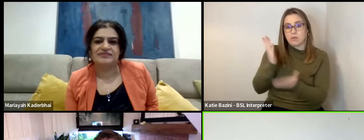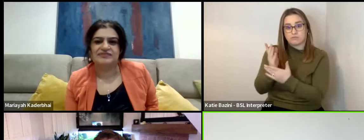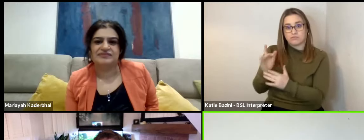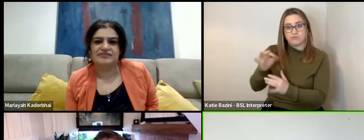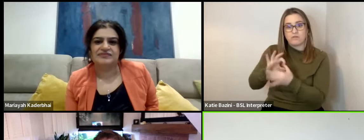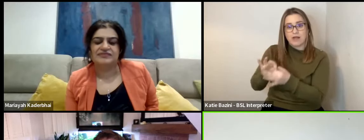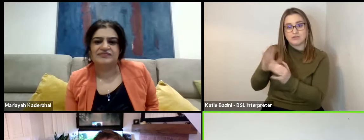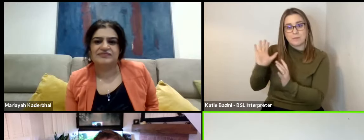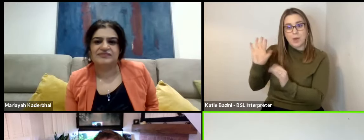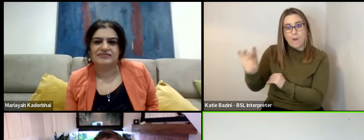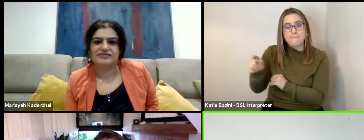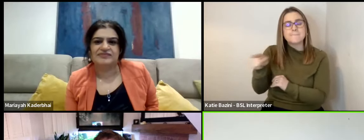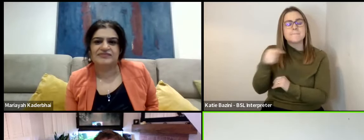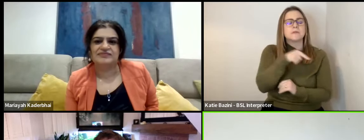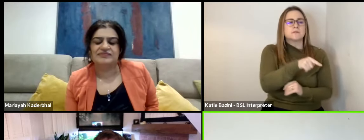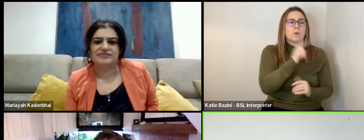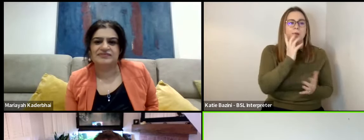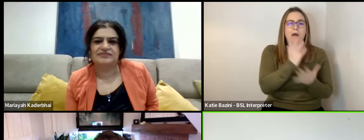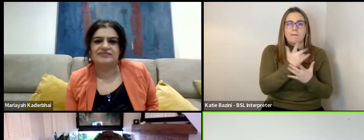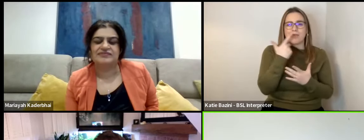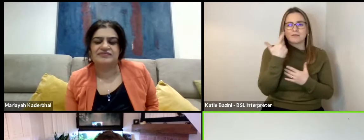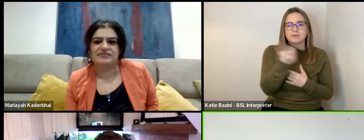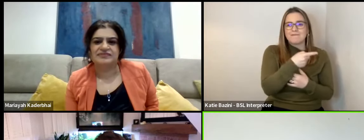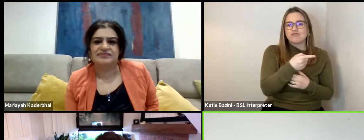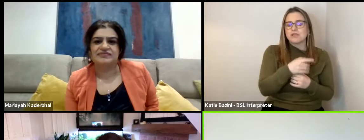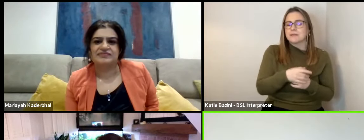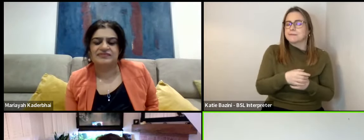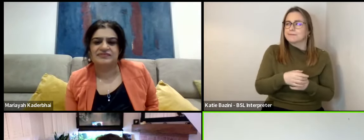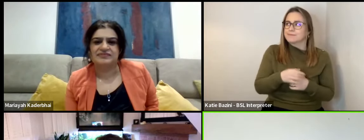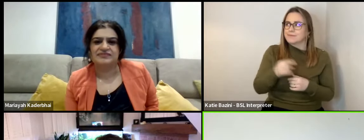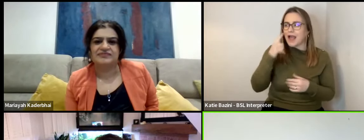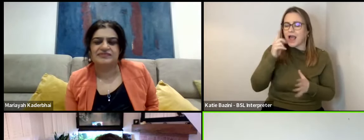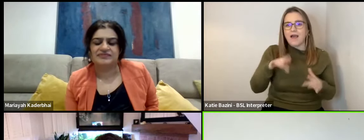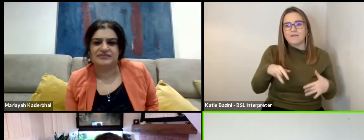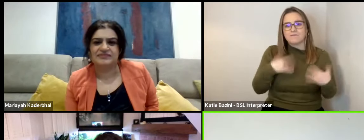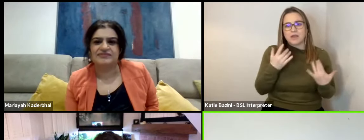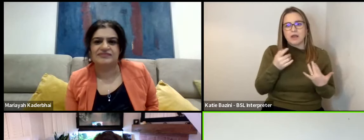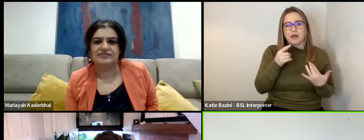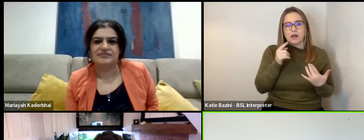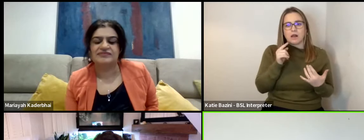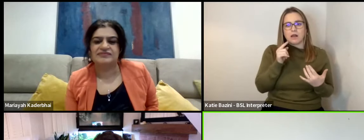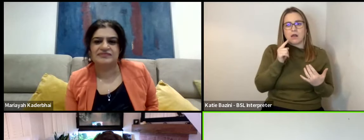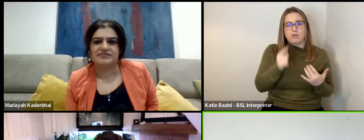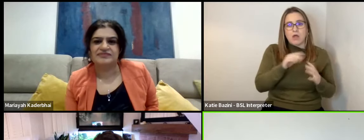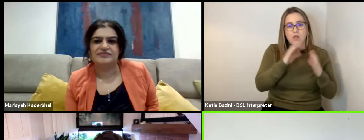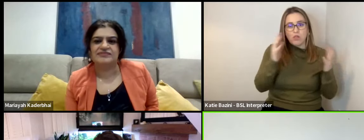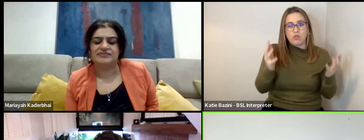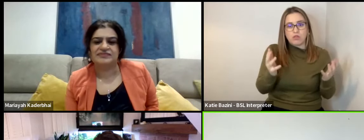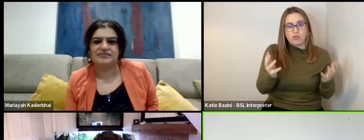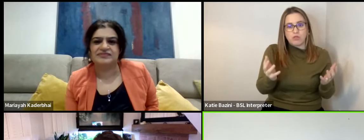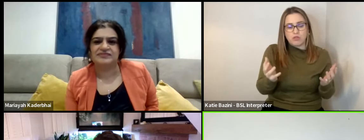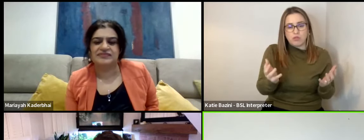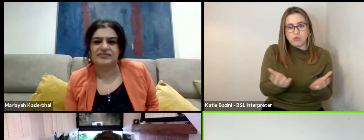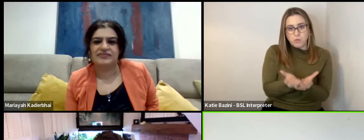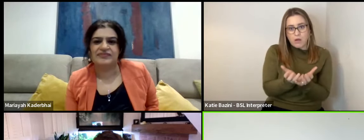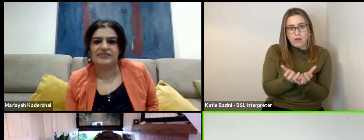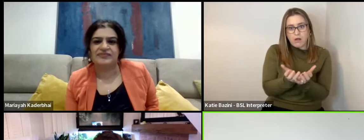there's that. But as far as a discovery, I feel that this is, for the world, a large audience.